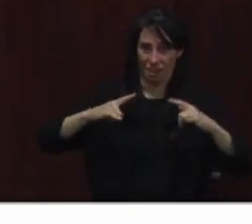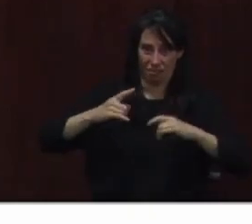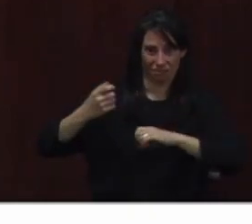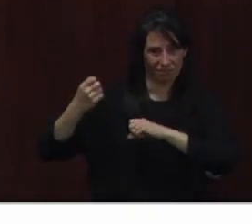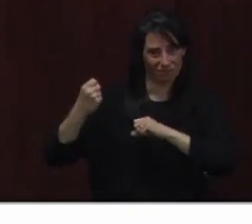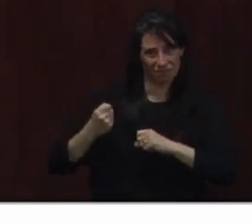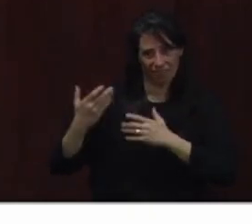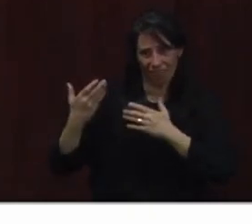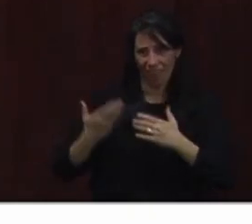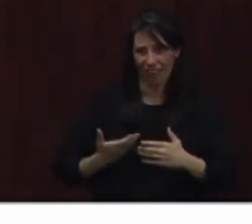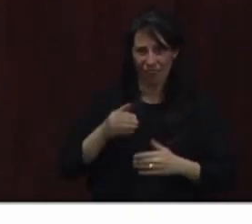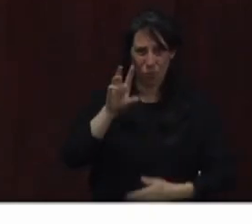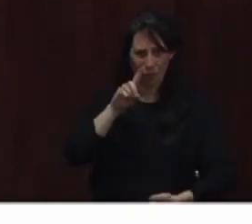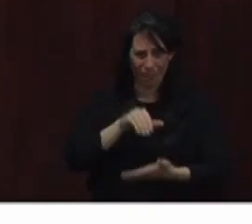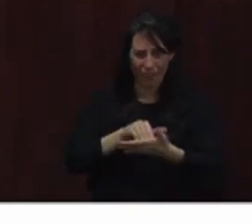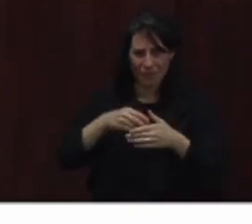ground.